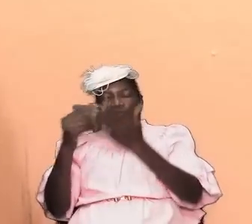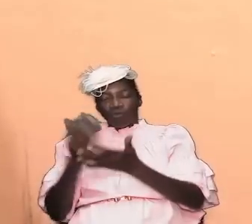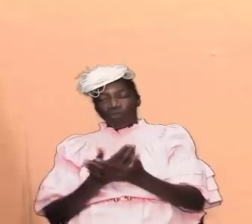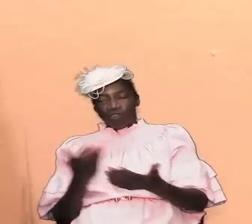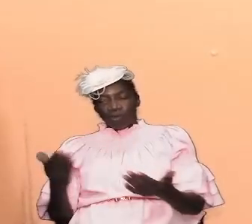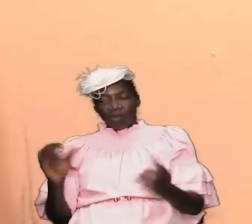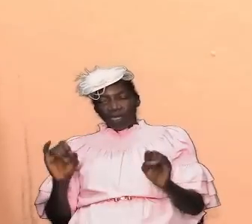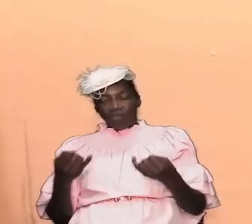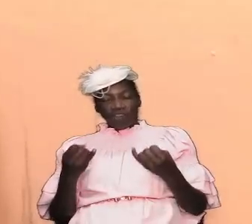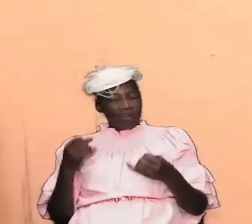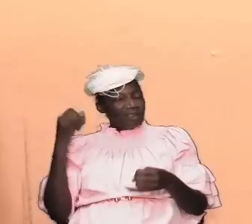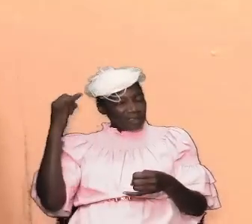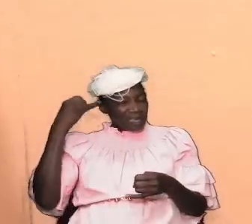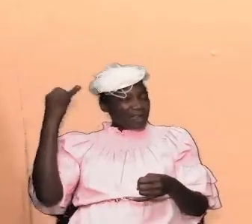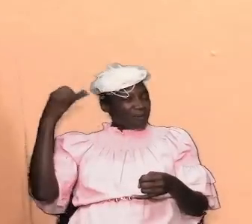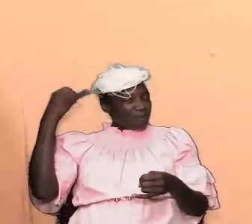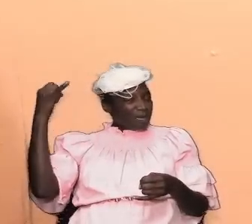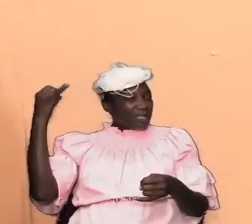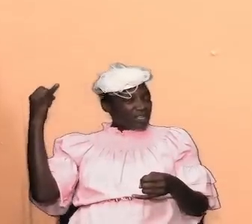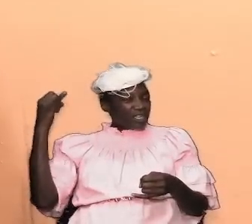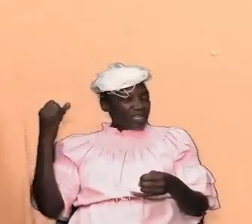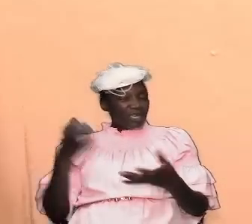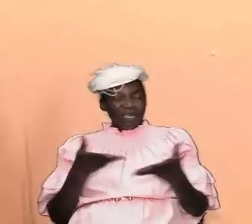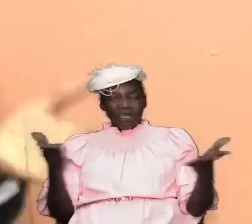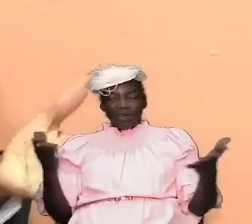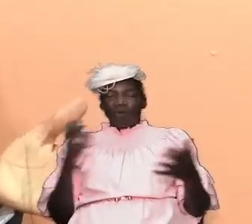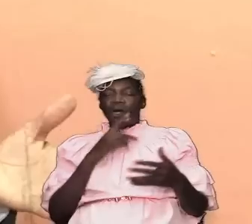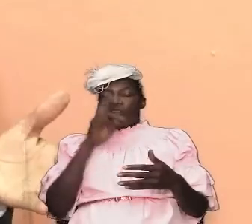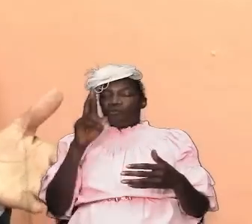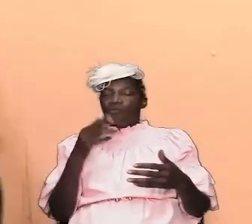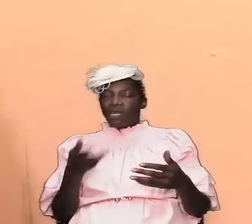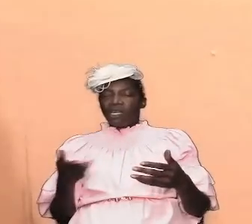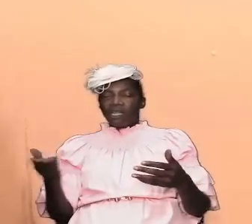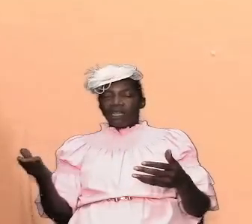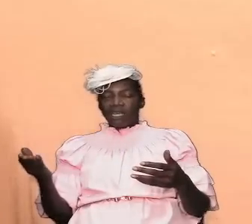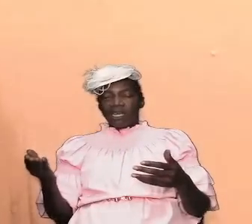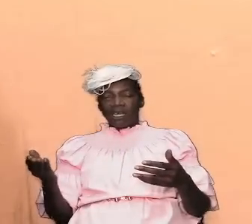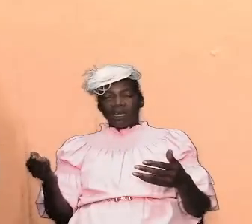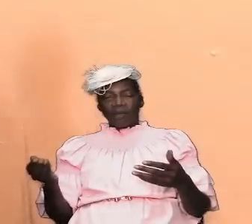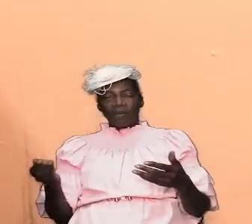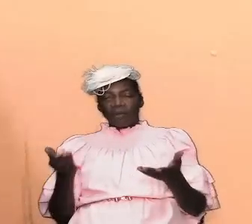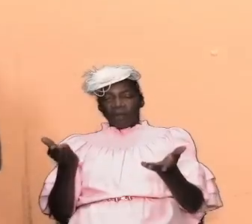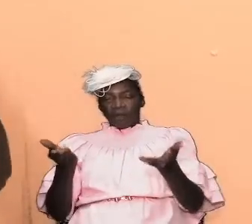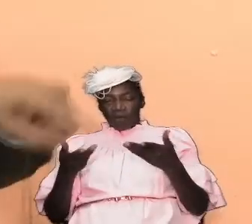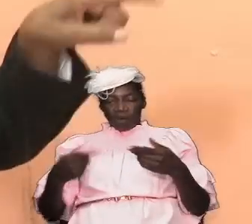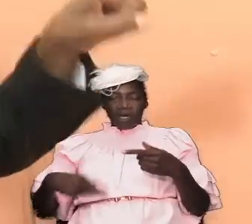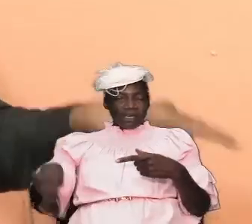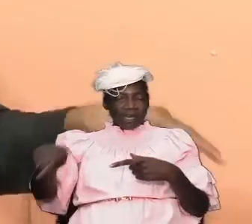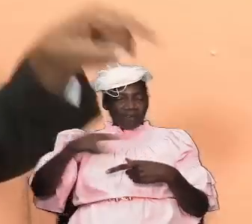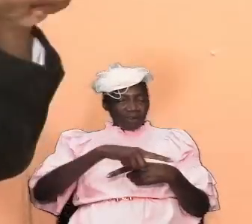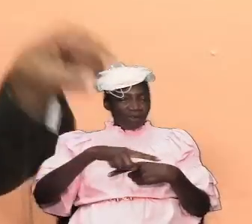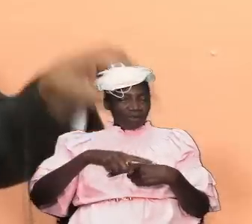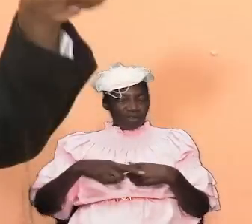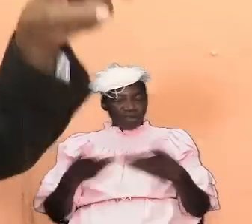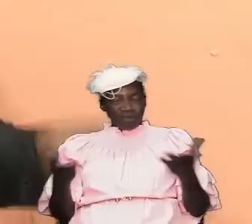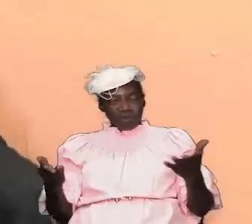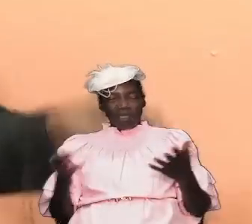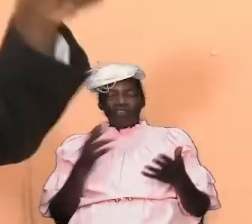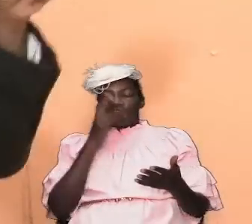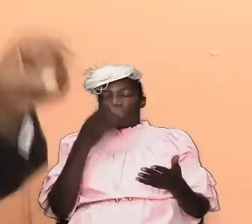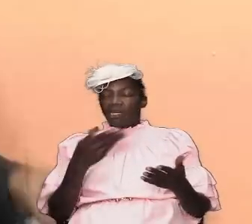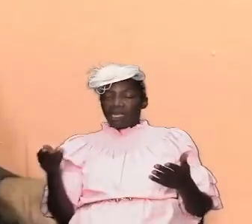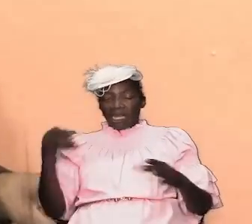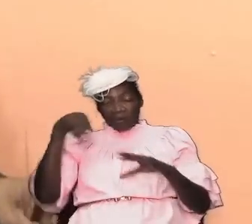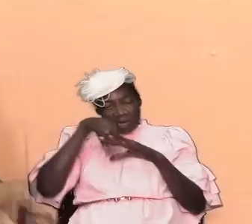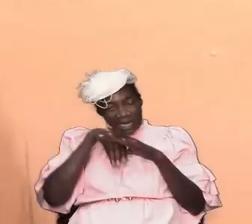just imagine what the real thing will require of us which real thing we are